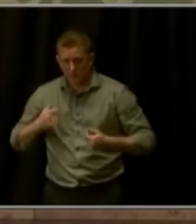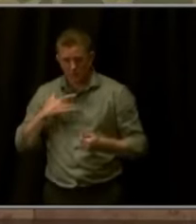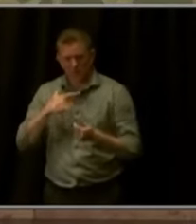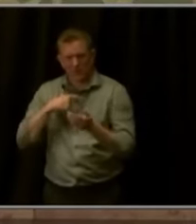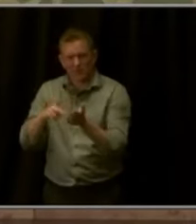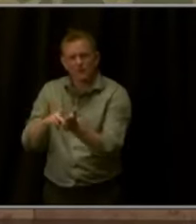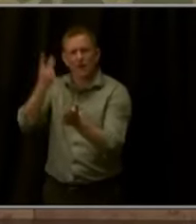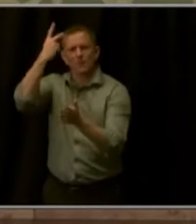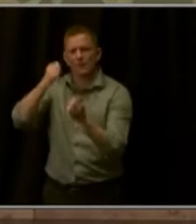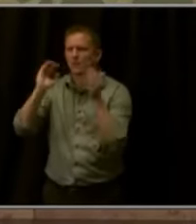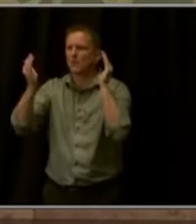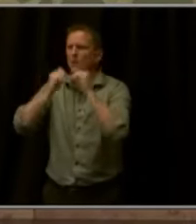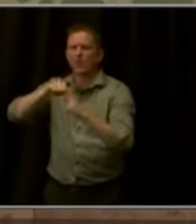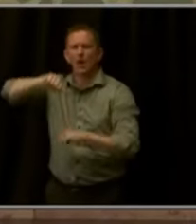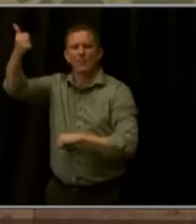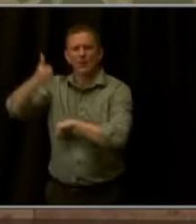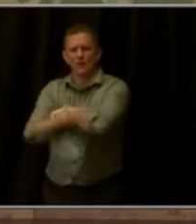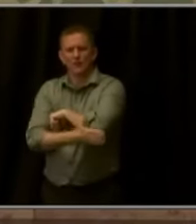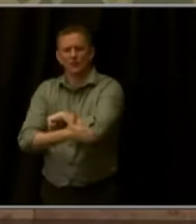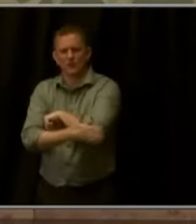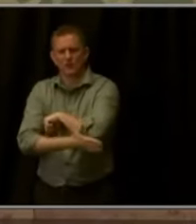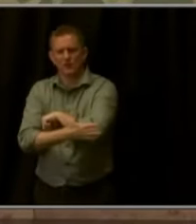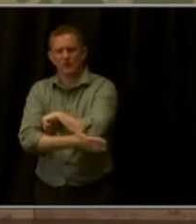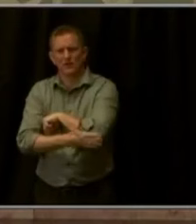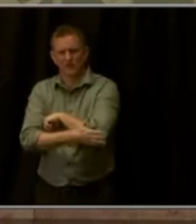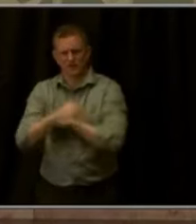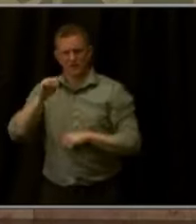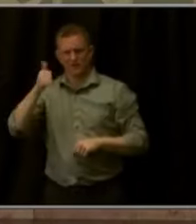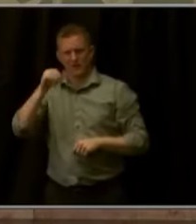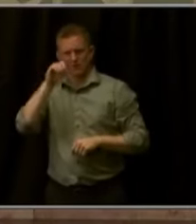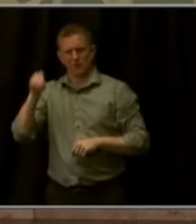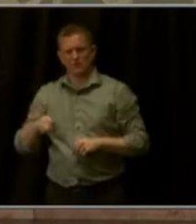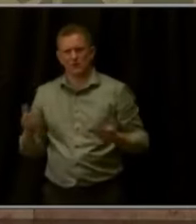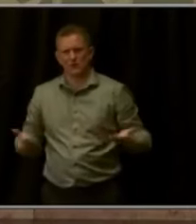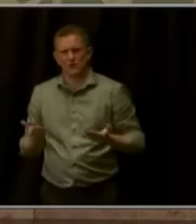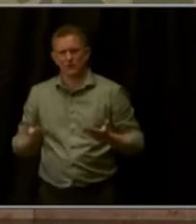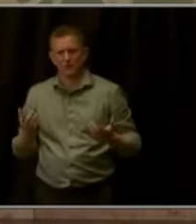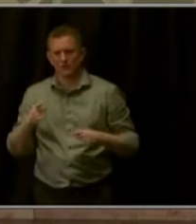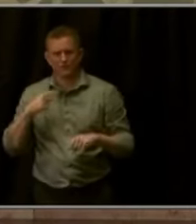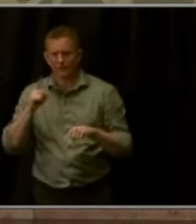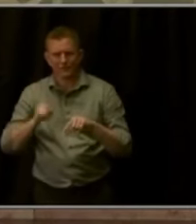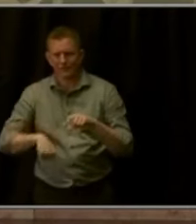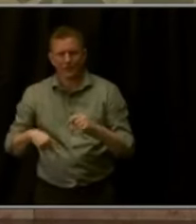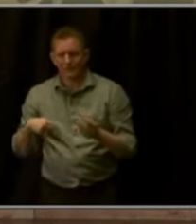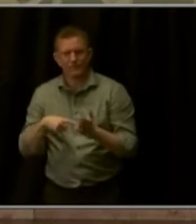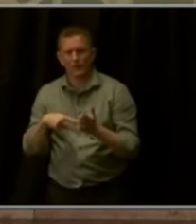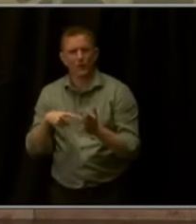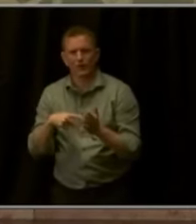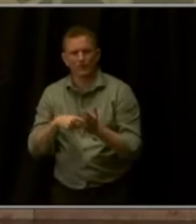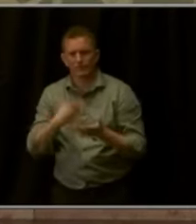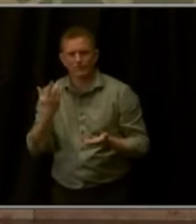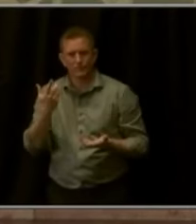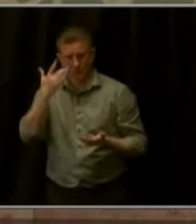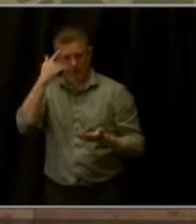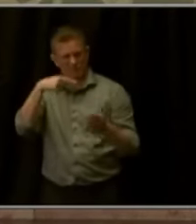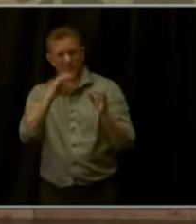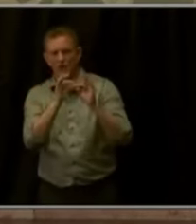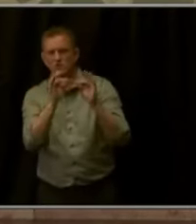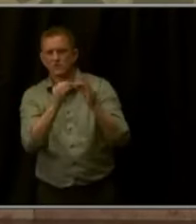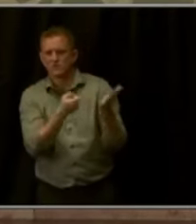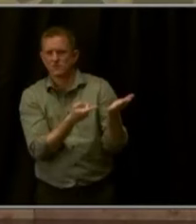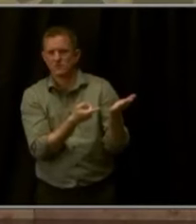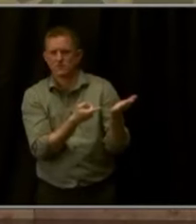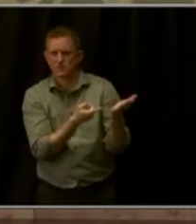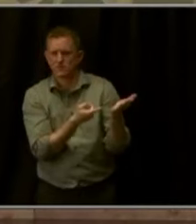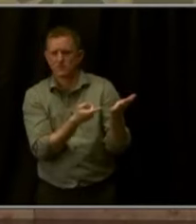10 percent of Coloradans were unable to fill a prescription because of costs. That's why we continue urging the FDA to